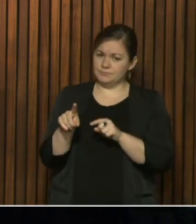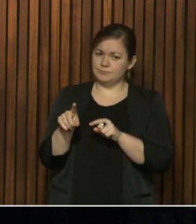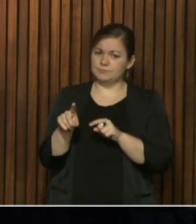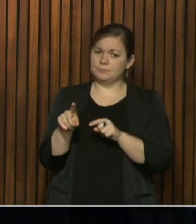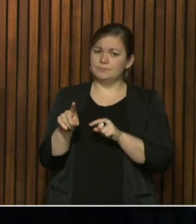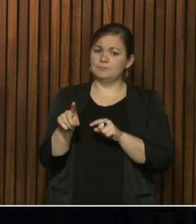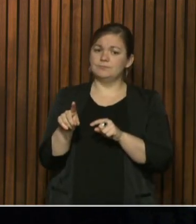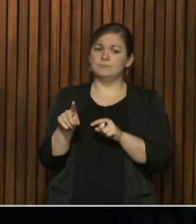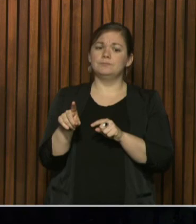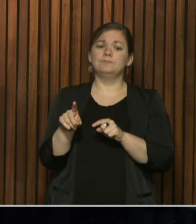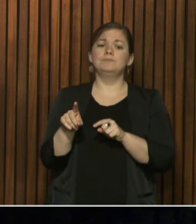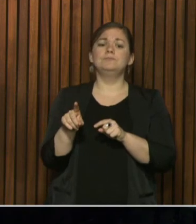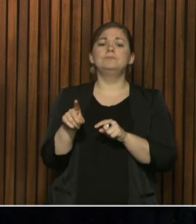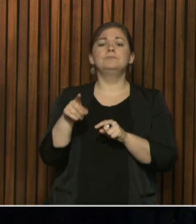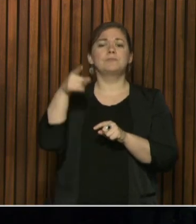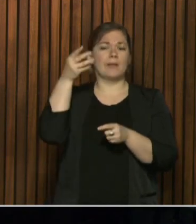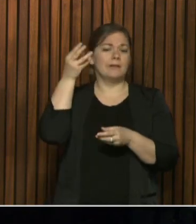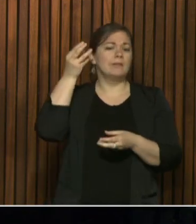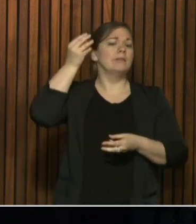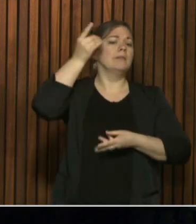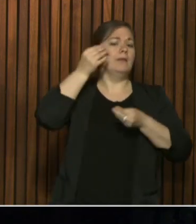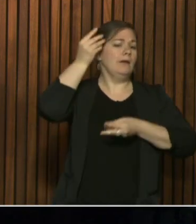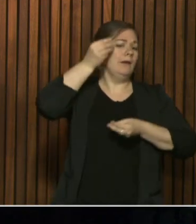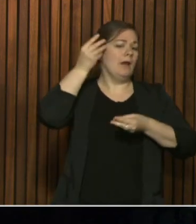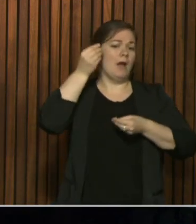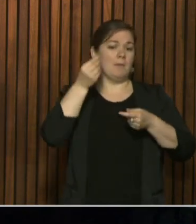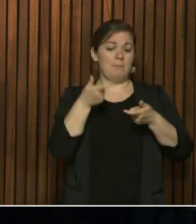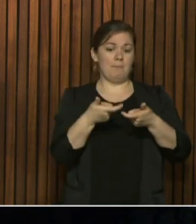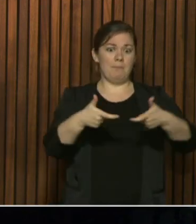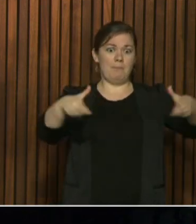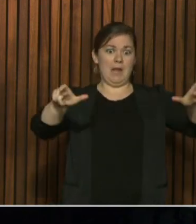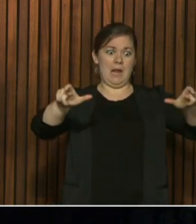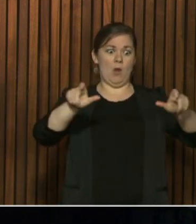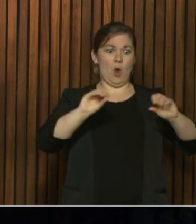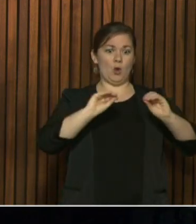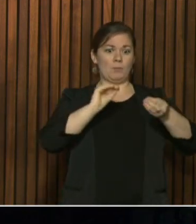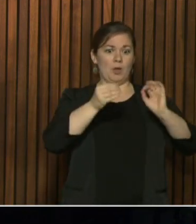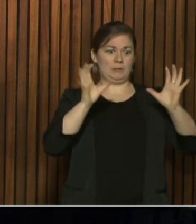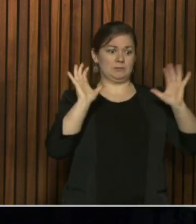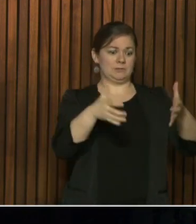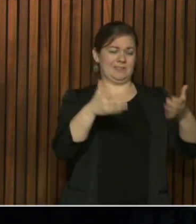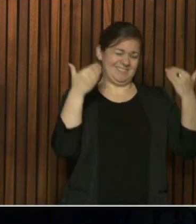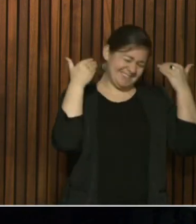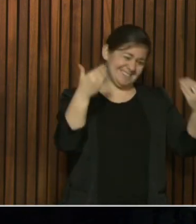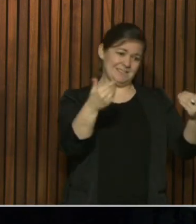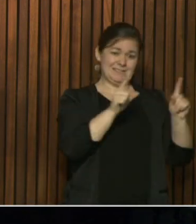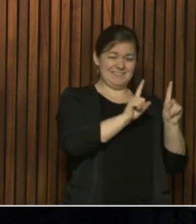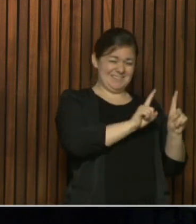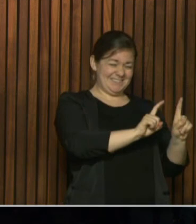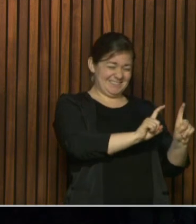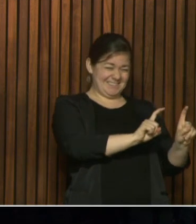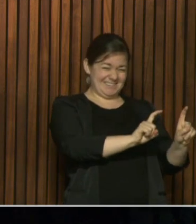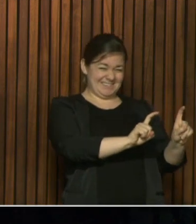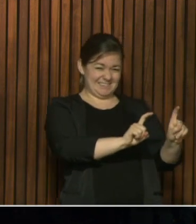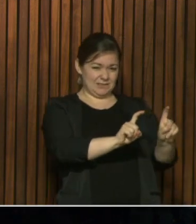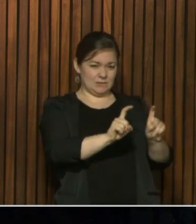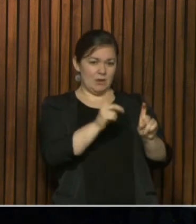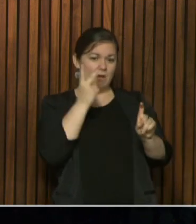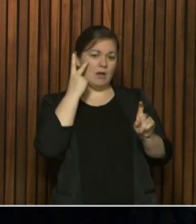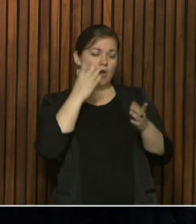test lots of people to get a sense of the disease's prevalence in the general population?